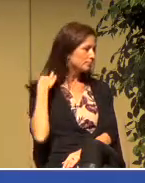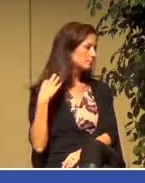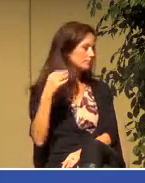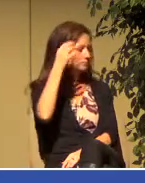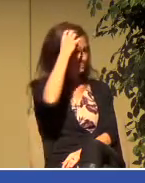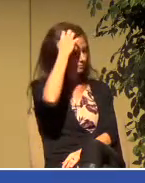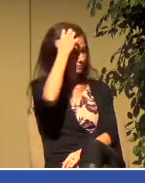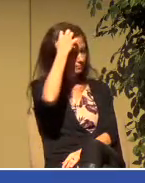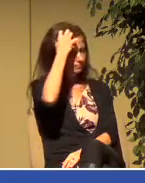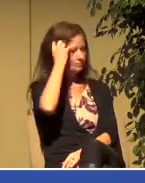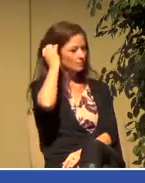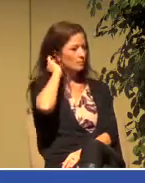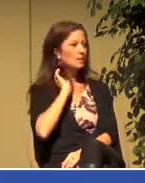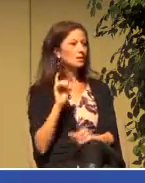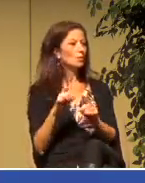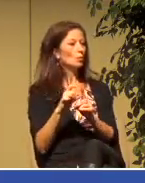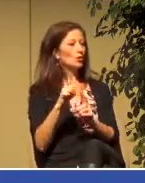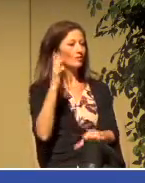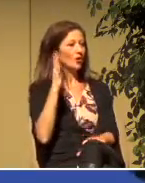This is the Word of God.